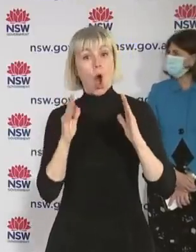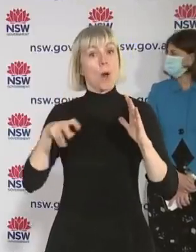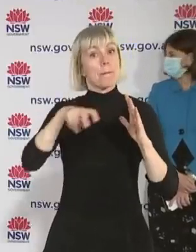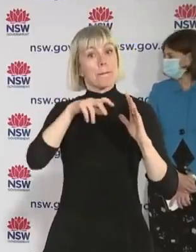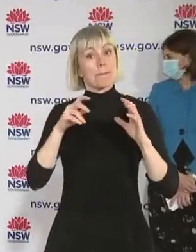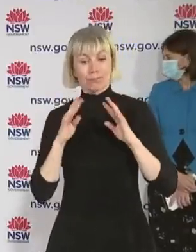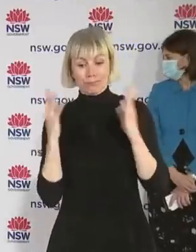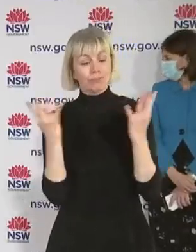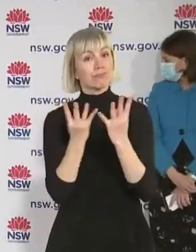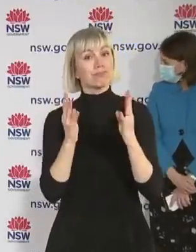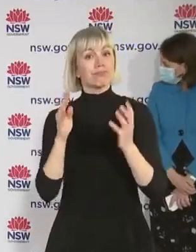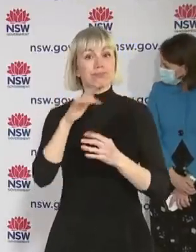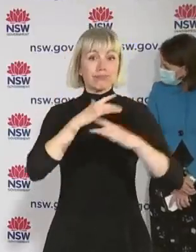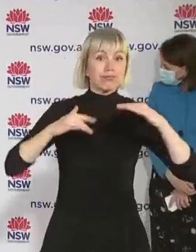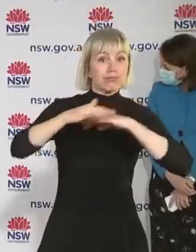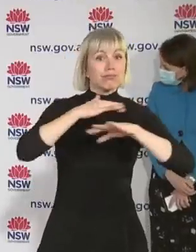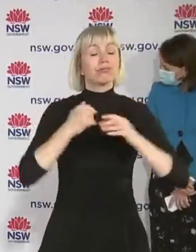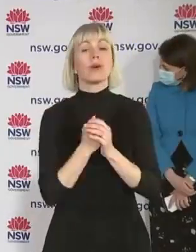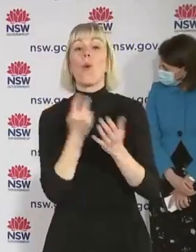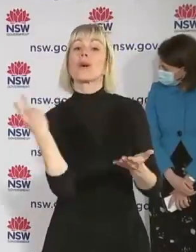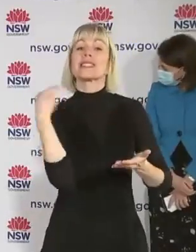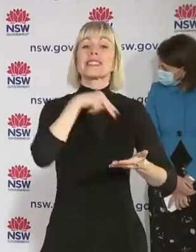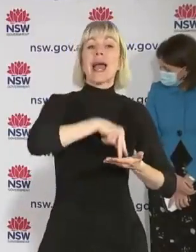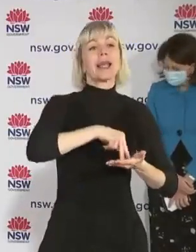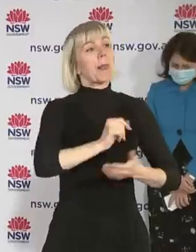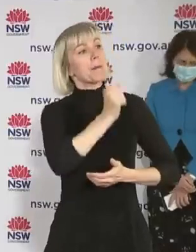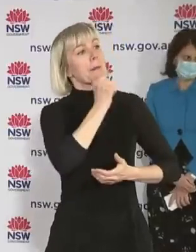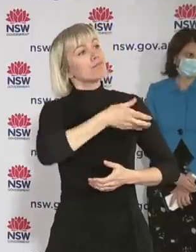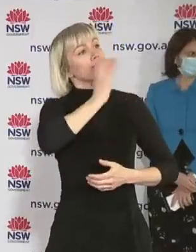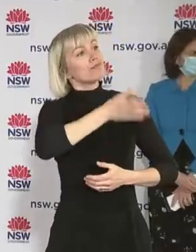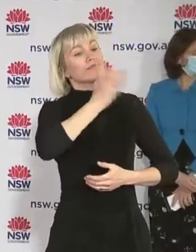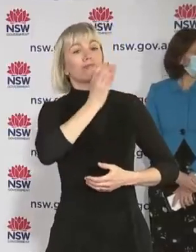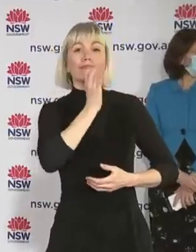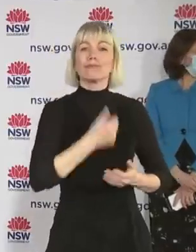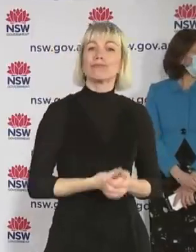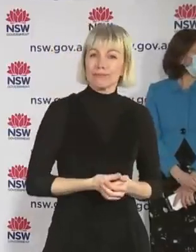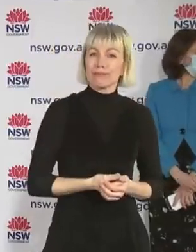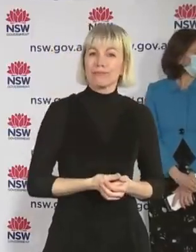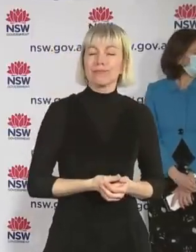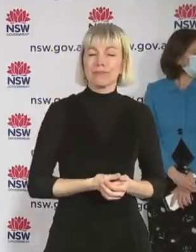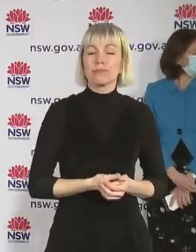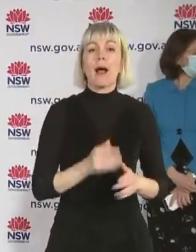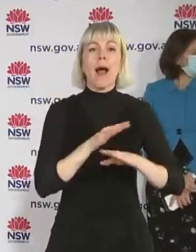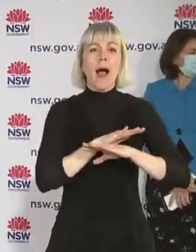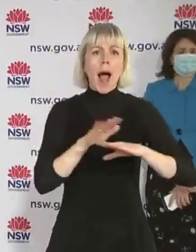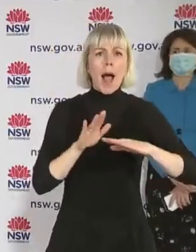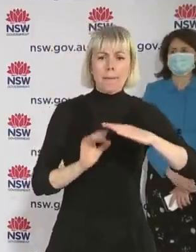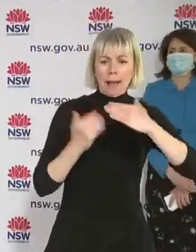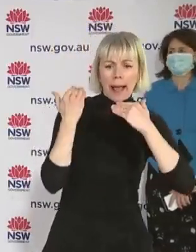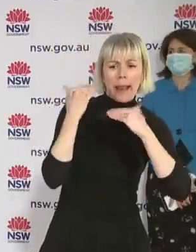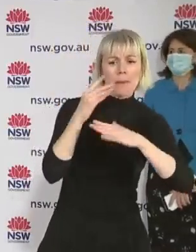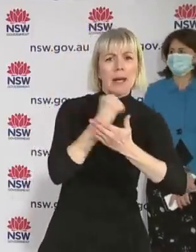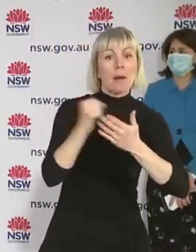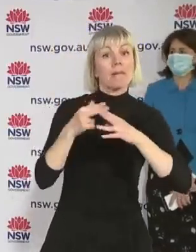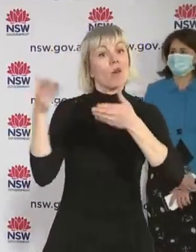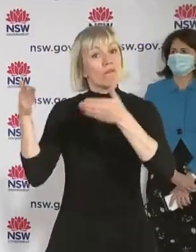that we know as we head into spring and summer, it's something that the public would like to see. No caps on funerals and weddings and no